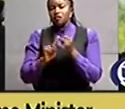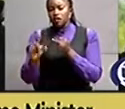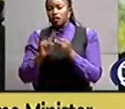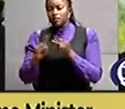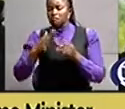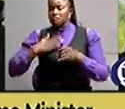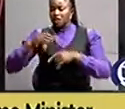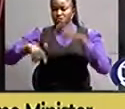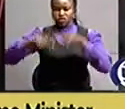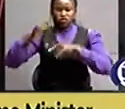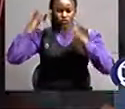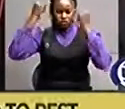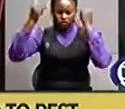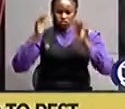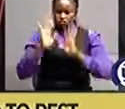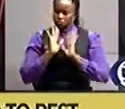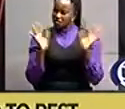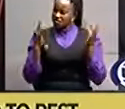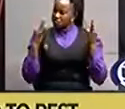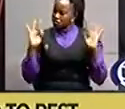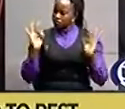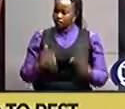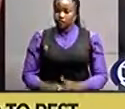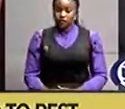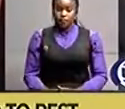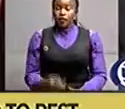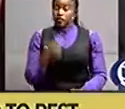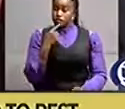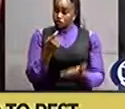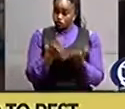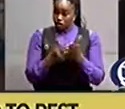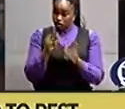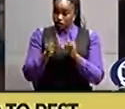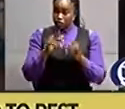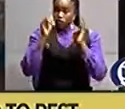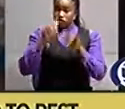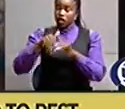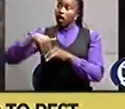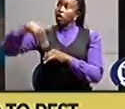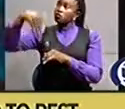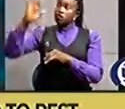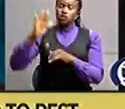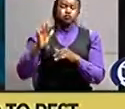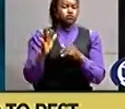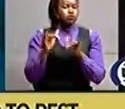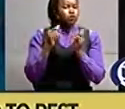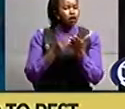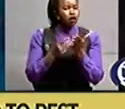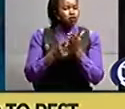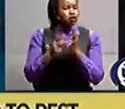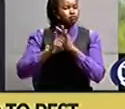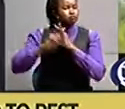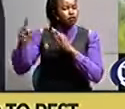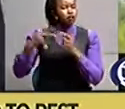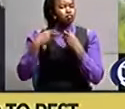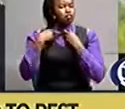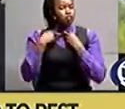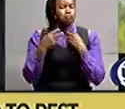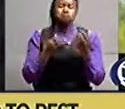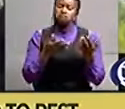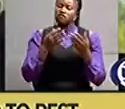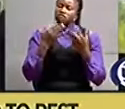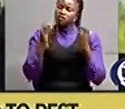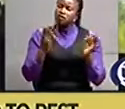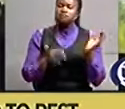his father says ugandans living in exile are free to return to the country that's why the